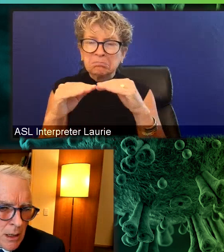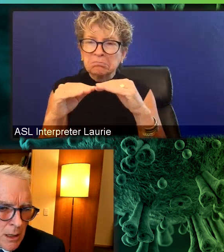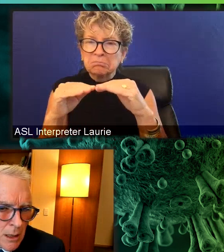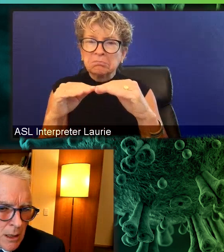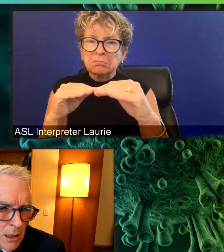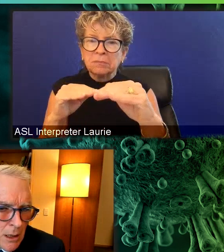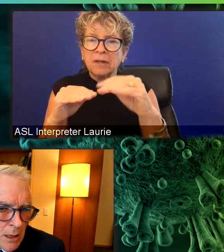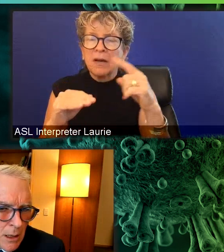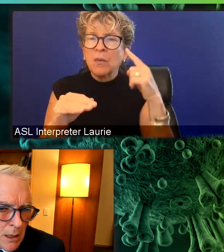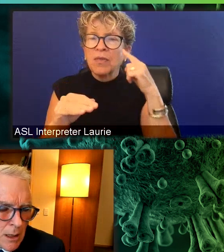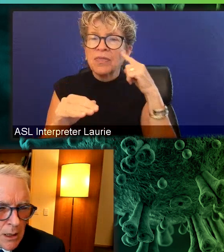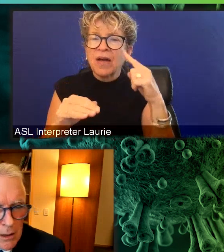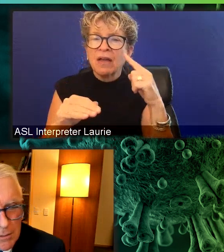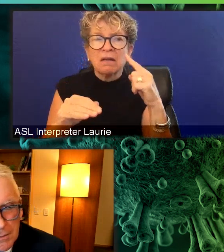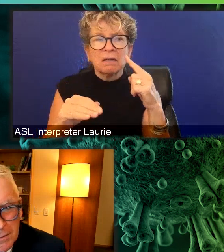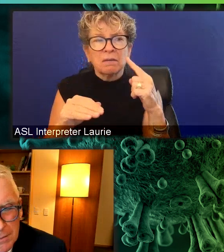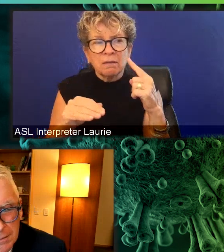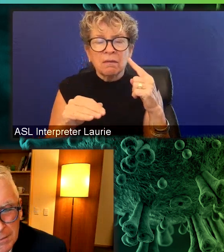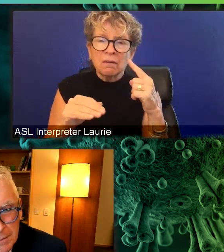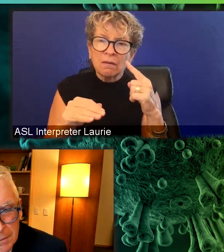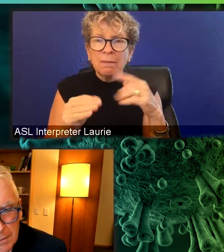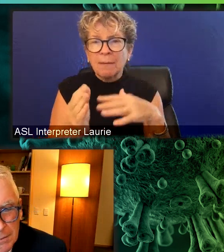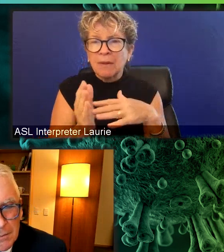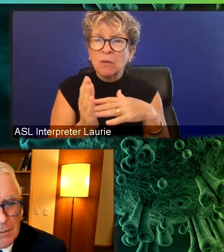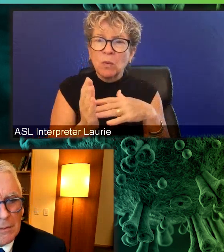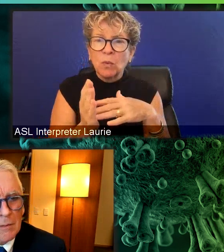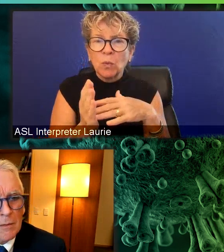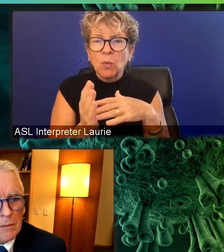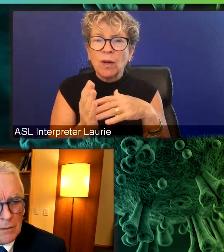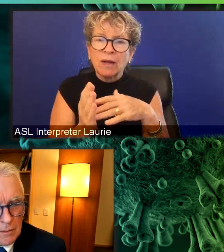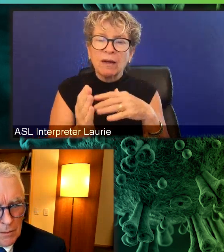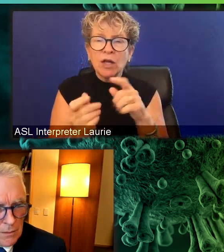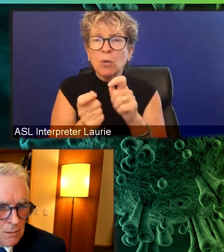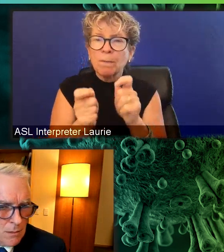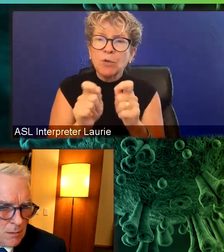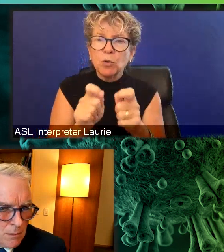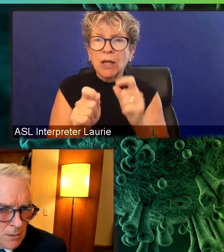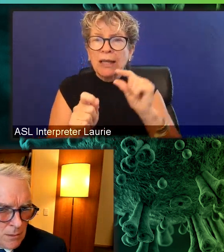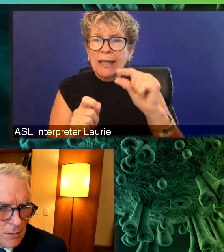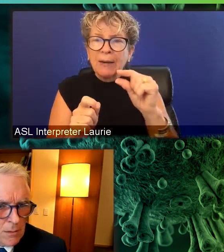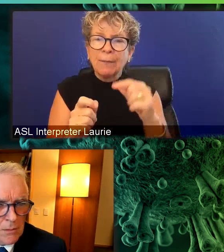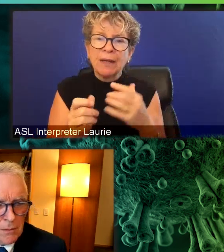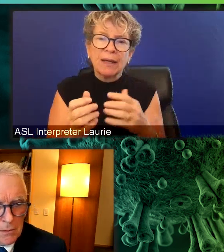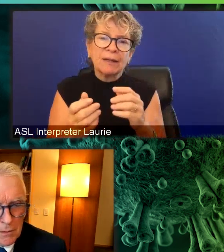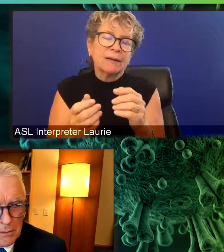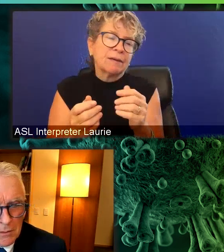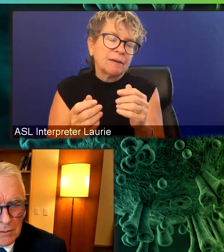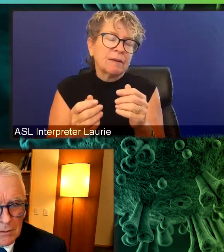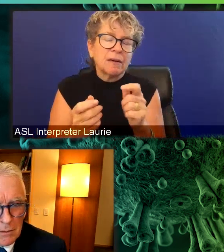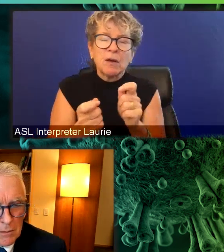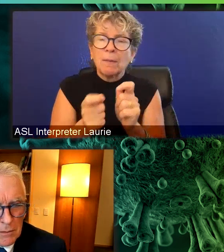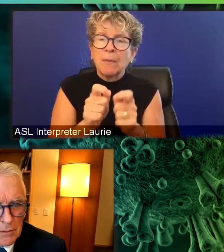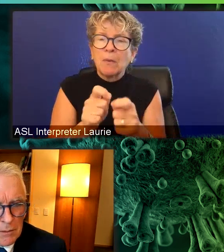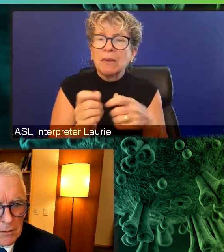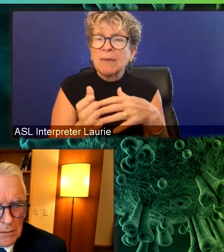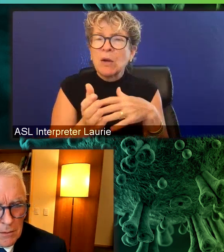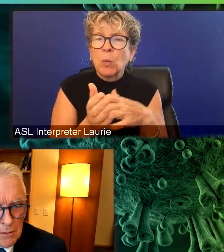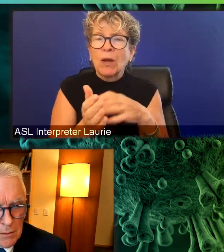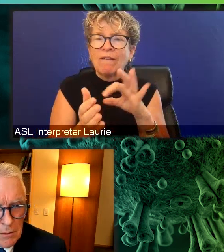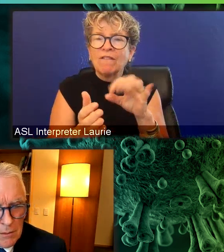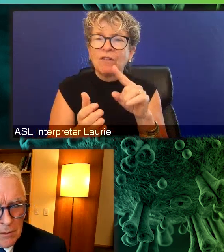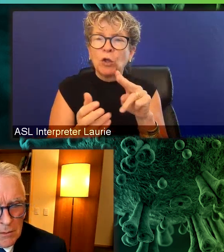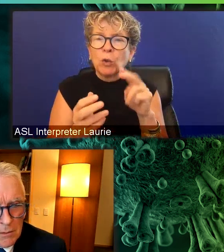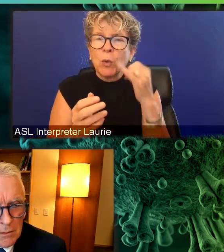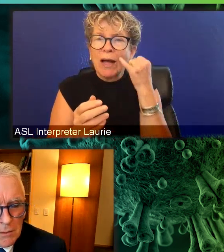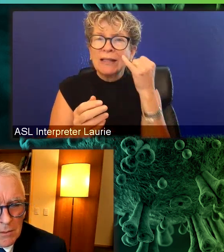coronaviruses or like one of the weaker flus mutate a bit. We have to update the vaccines every three or so years, not, not so